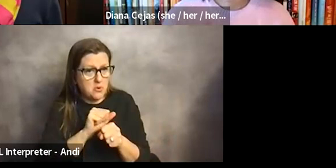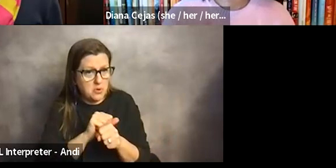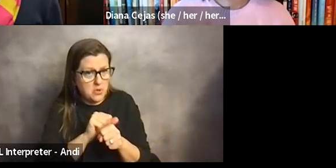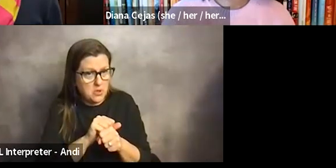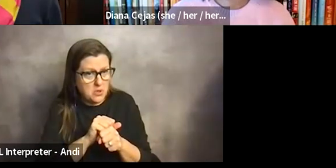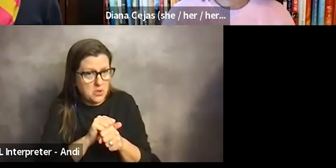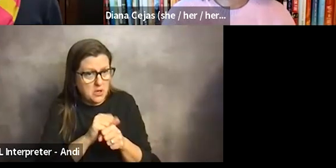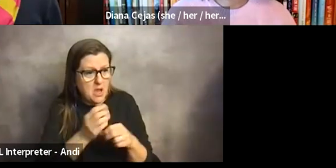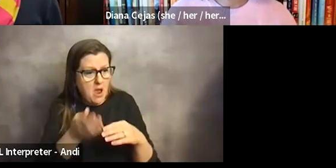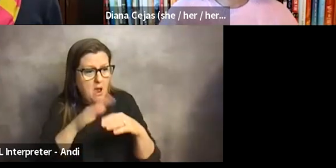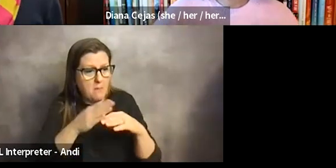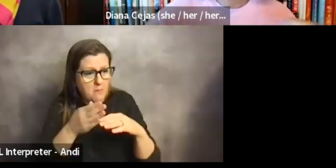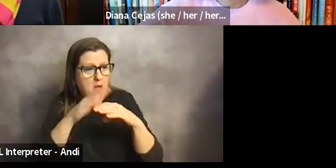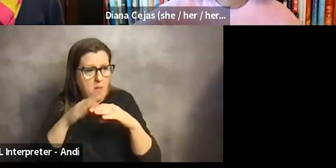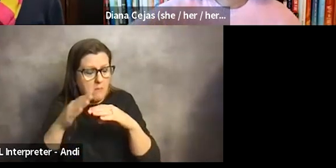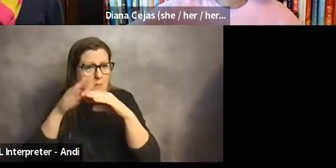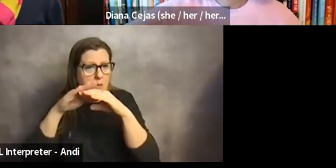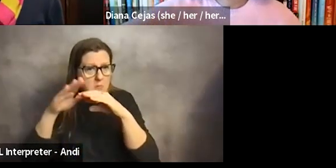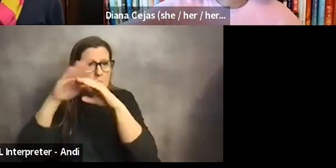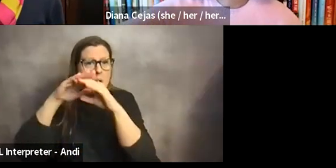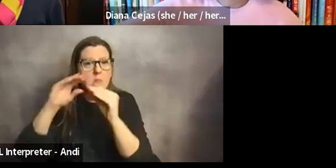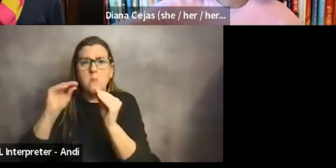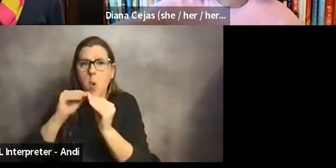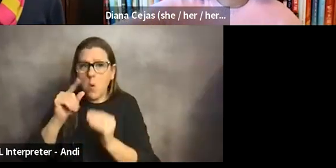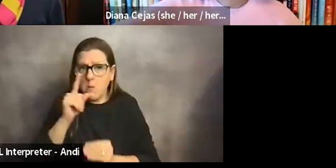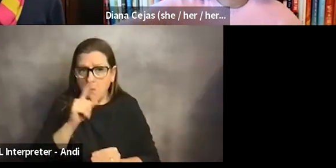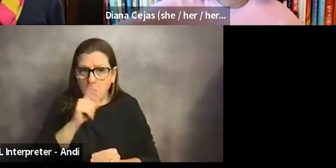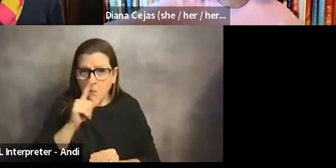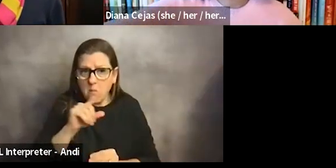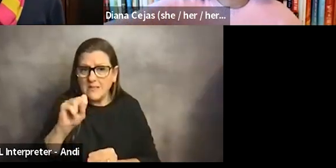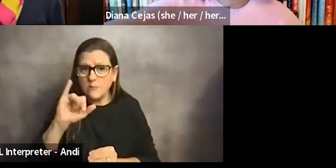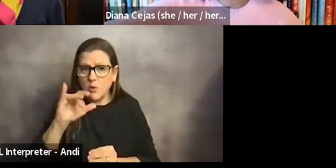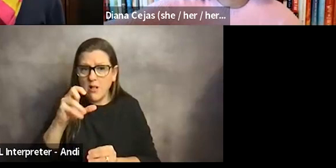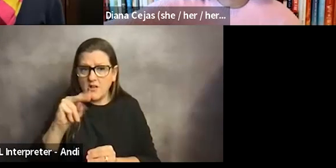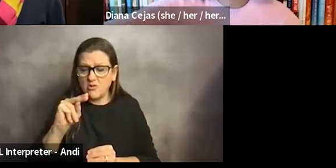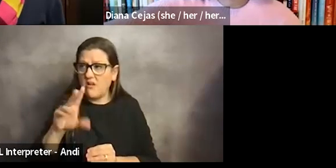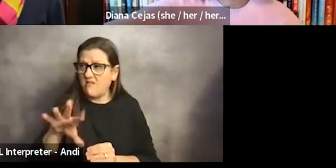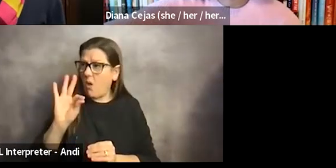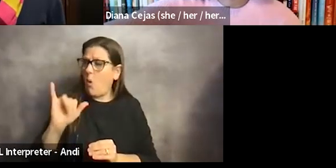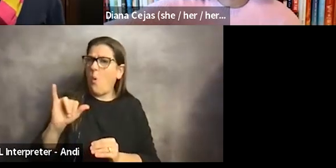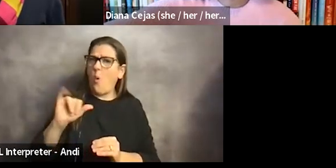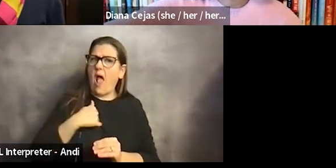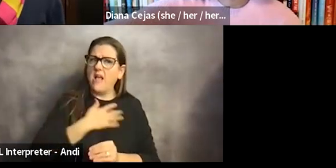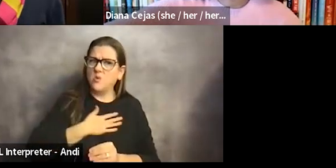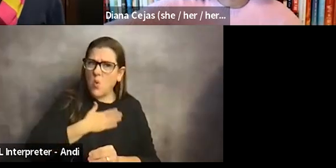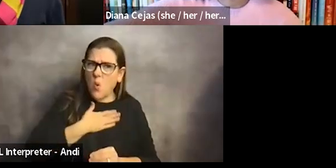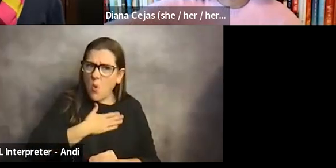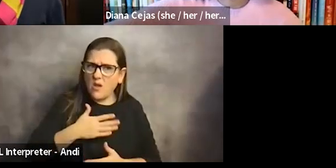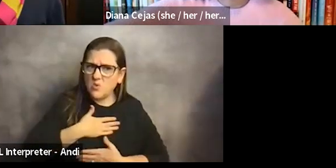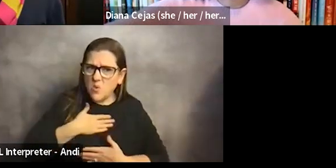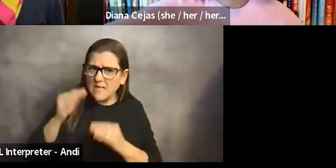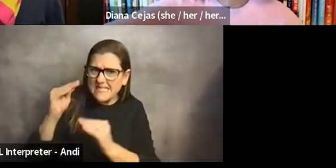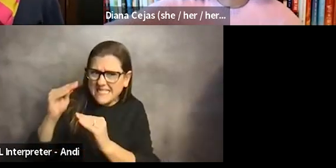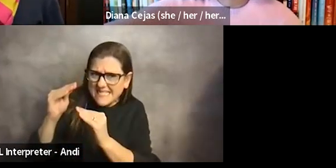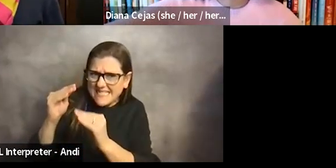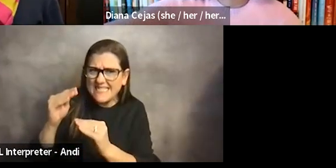on more and more simulation and finding that I enjoyed it. I enjoyed teaching. Um, but also what I loved about simulation